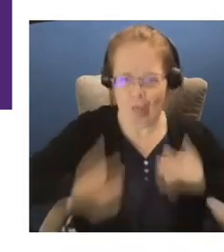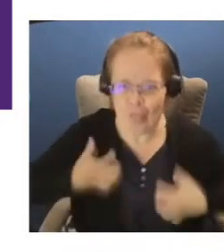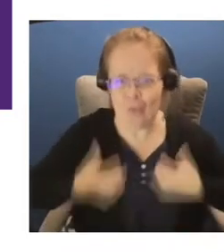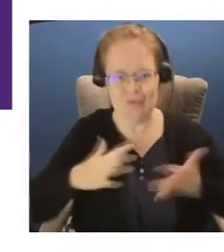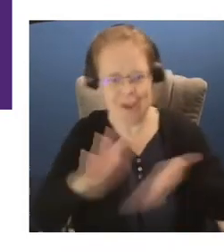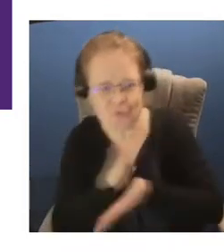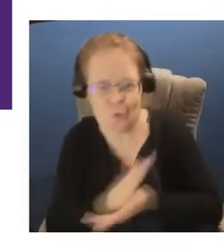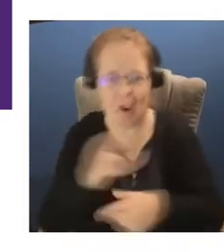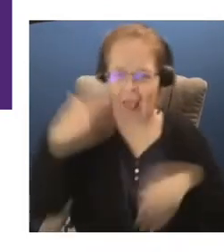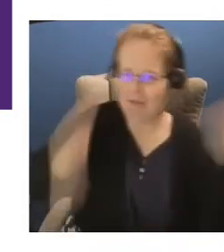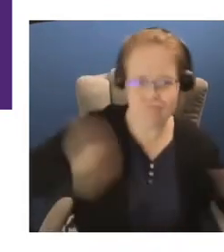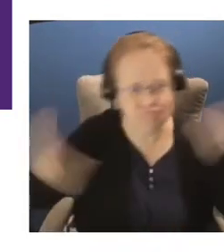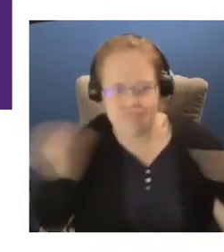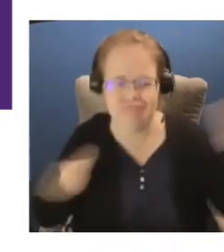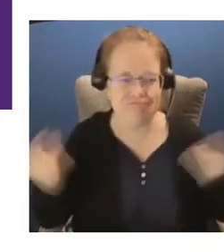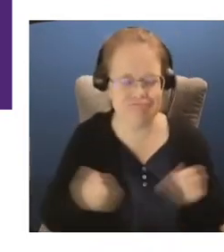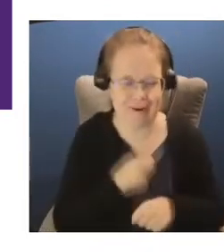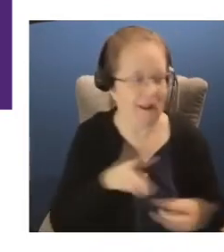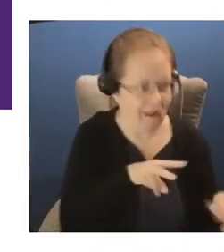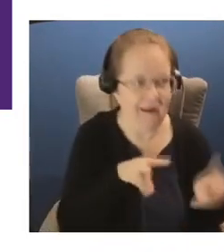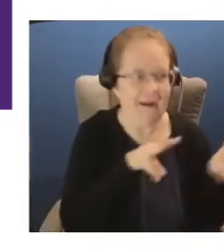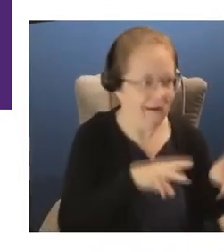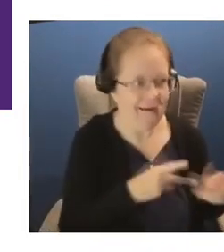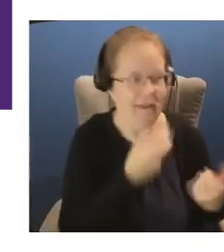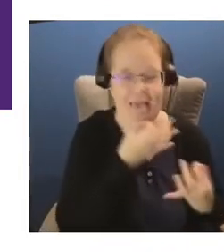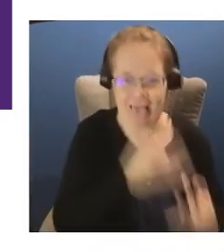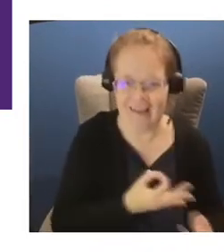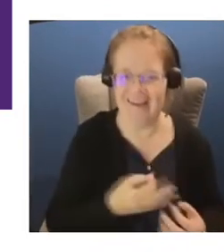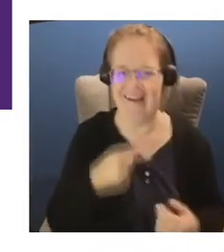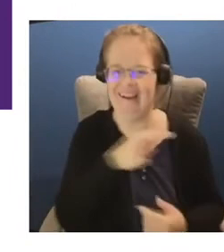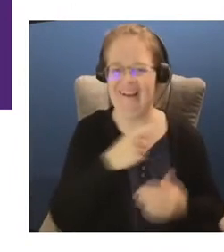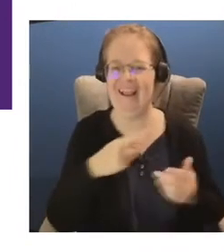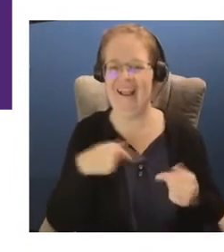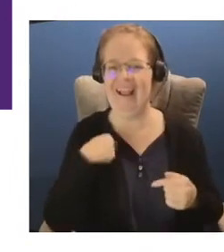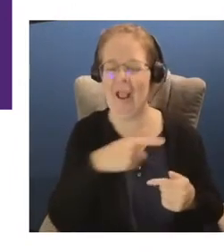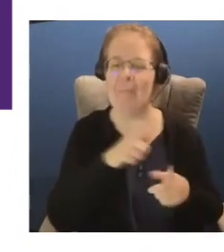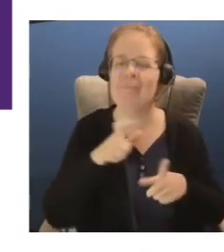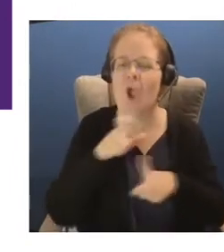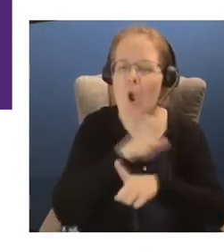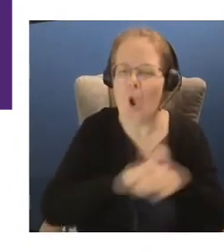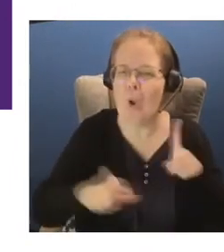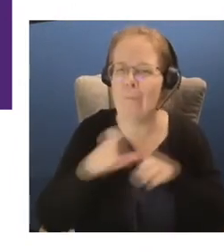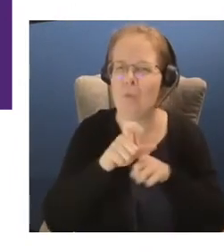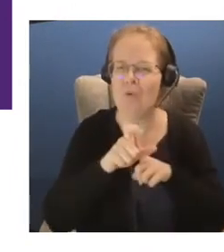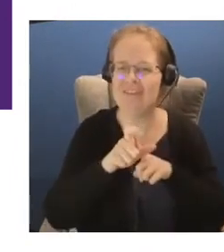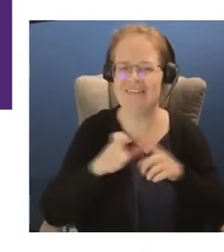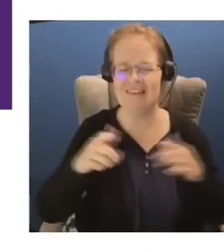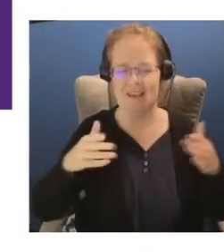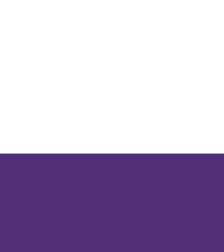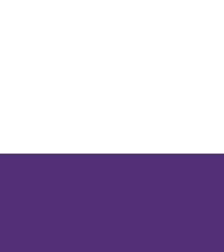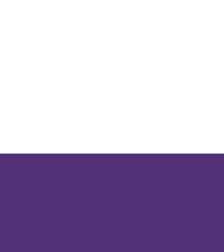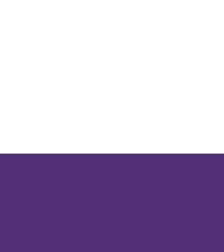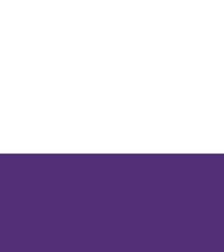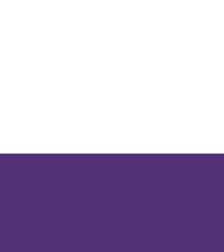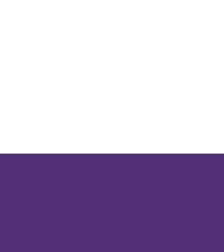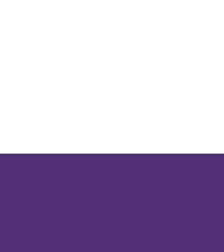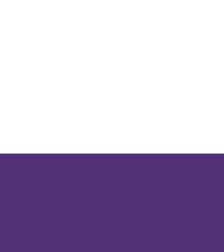magic that he's talking about. And I love the way that Yaren refers to a community moving a mountain that's bigger than we could do on our own.